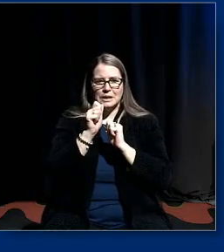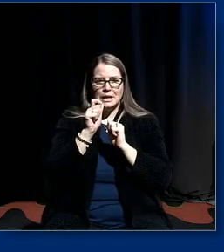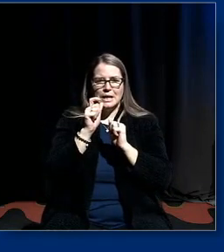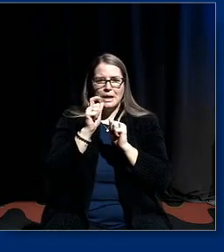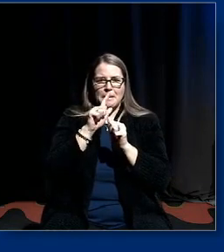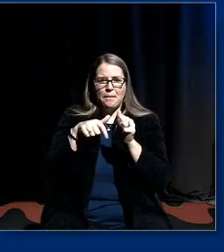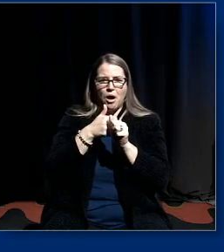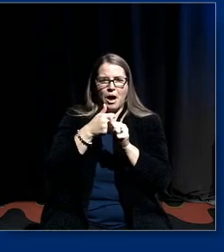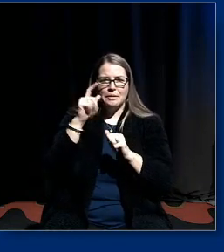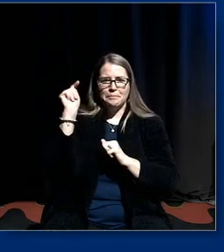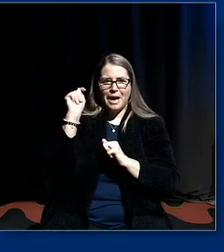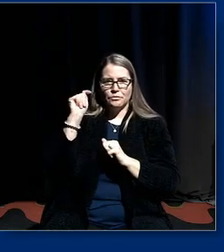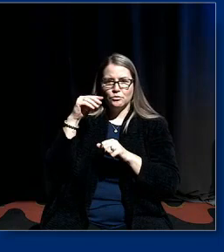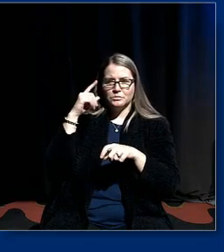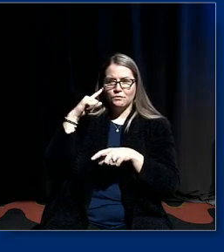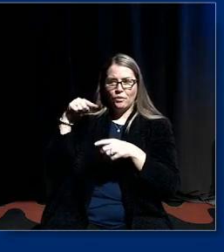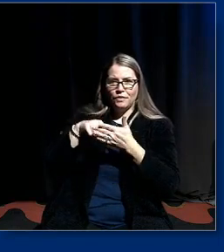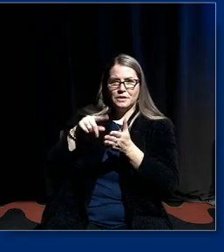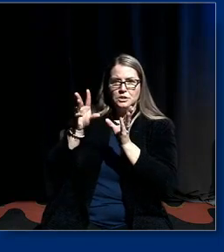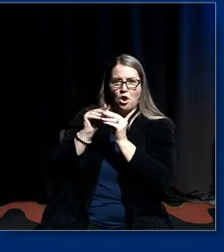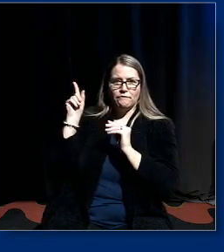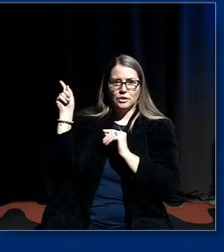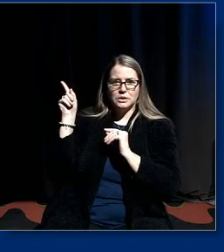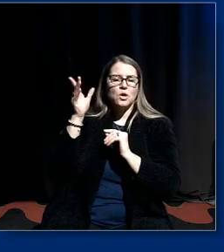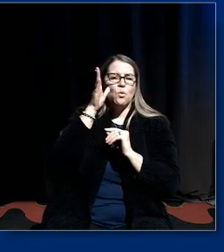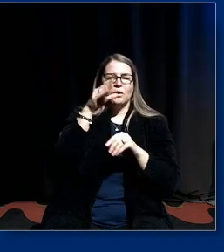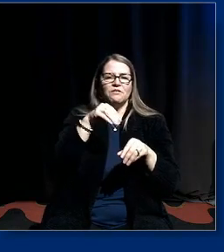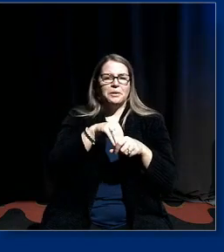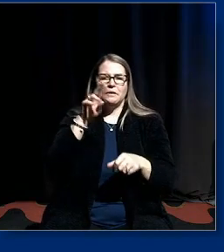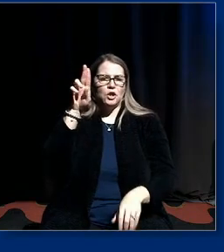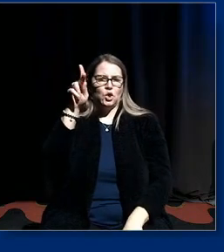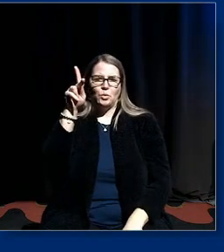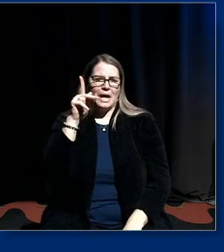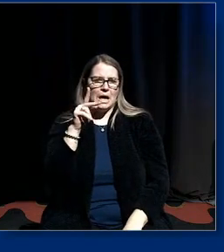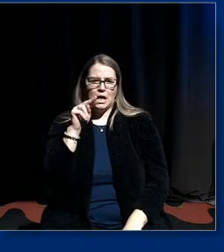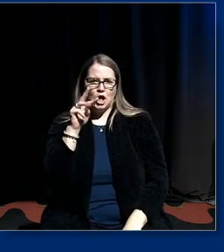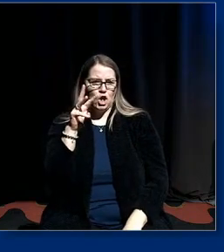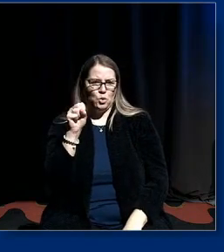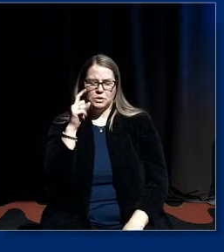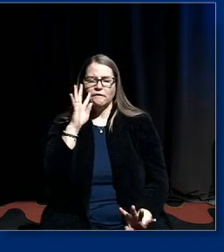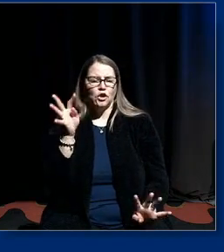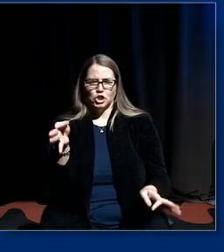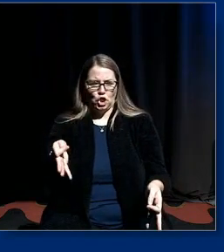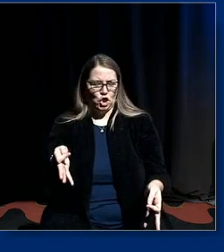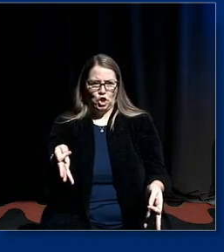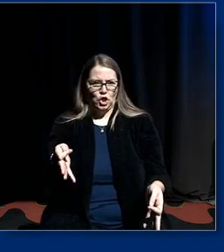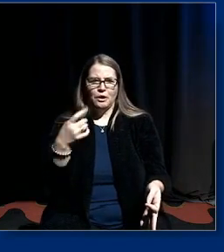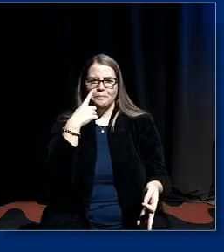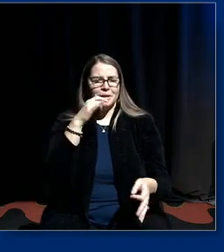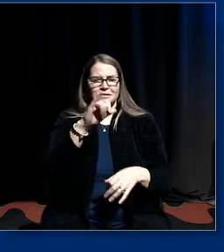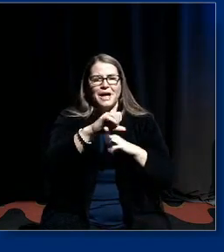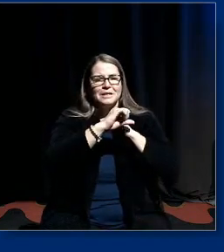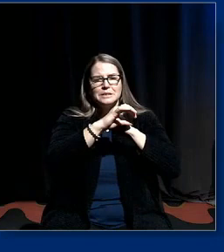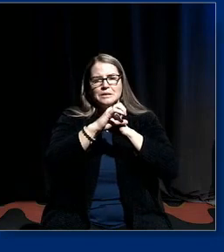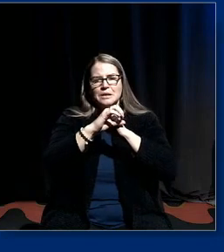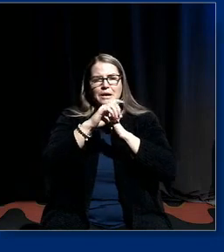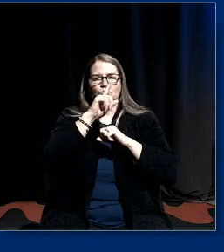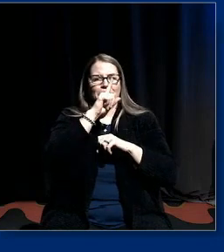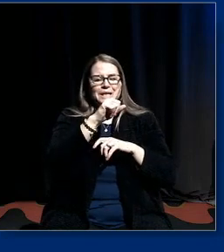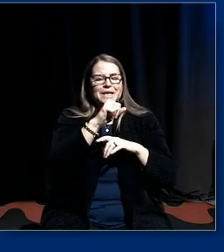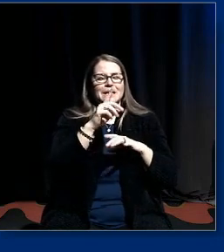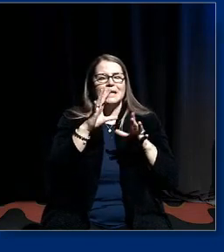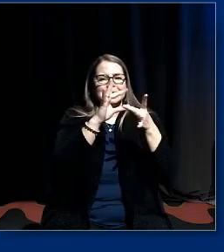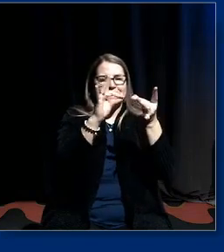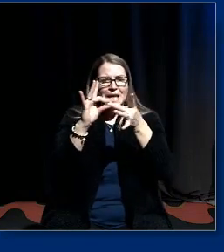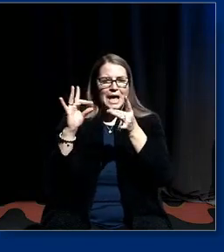would have made headline news in the uk because that is is is promoted in the uk as an assault